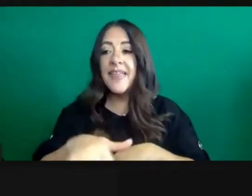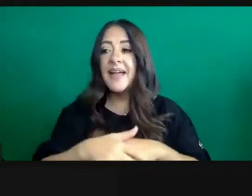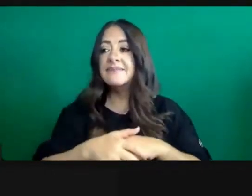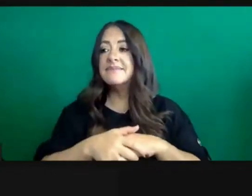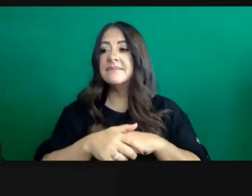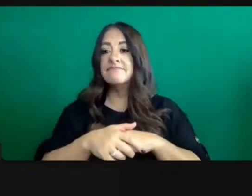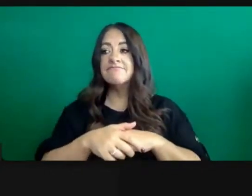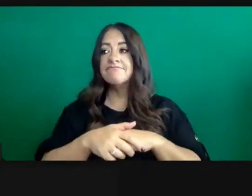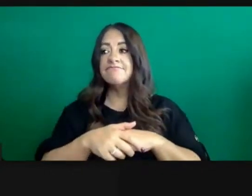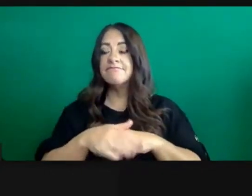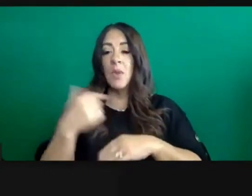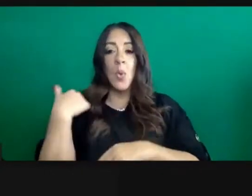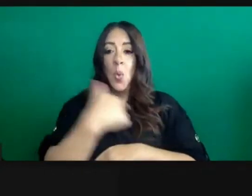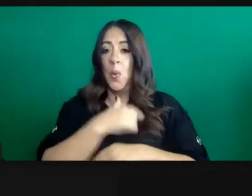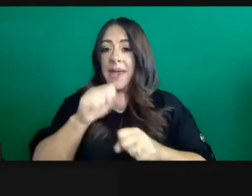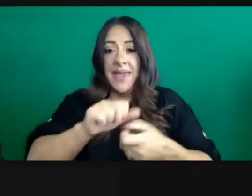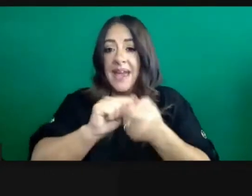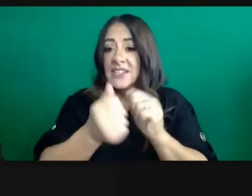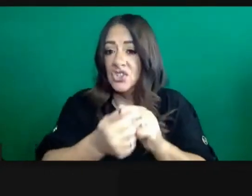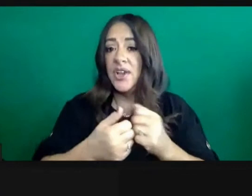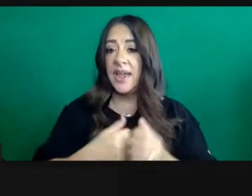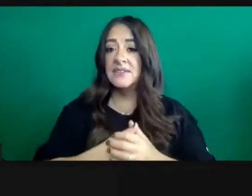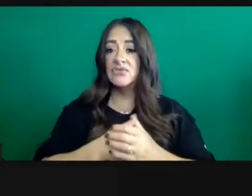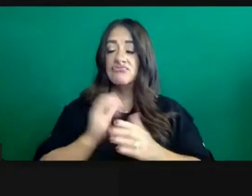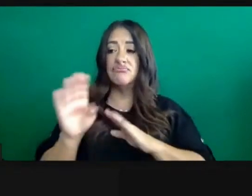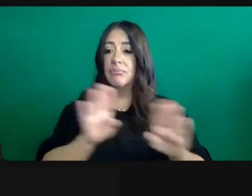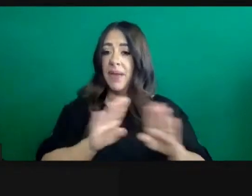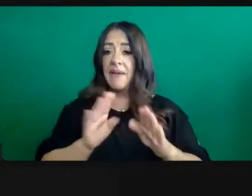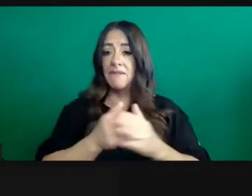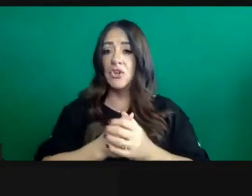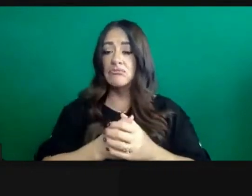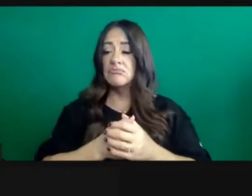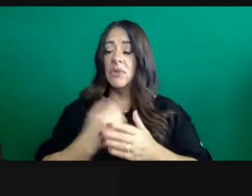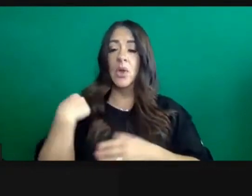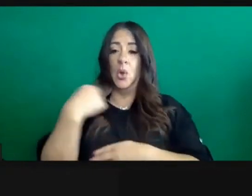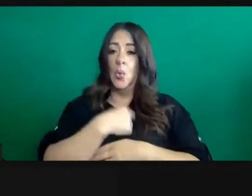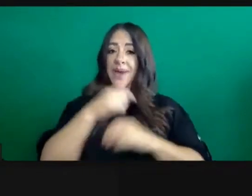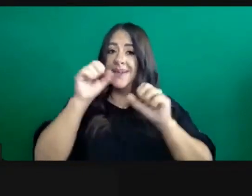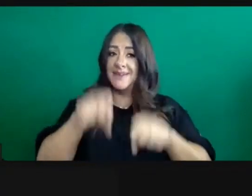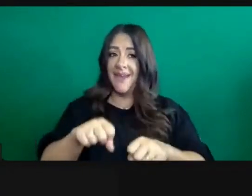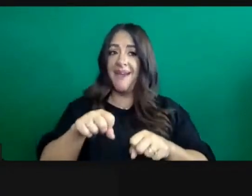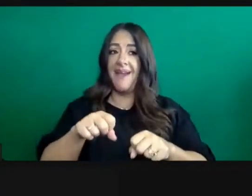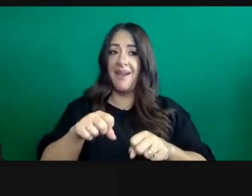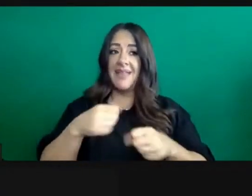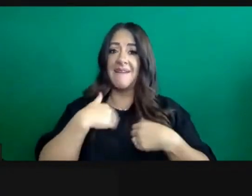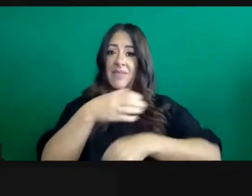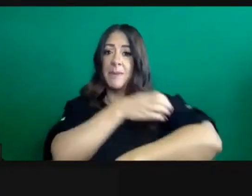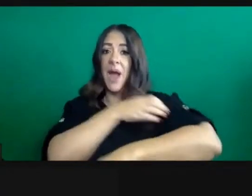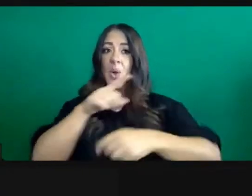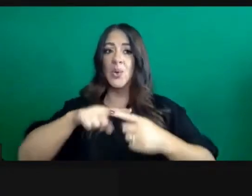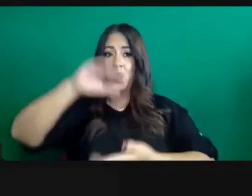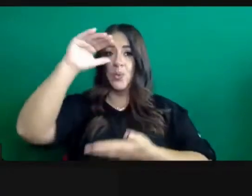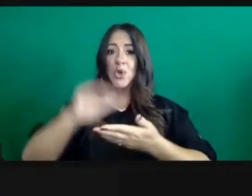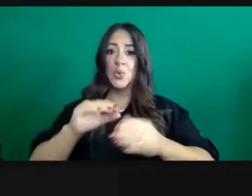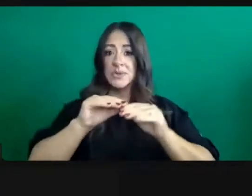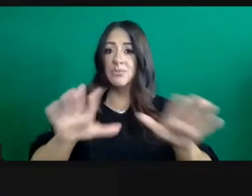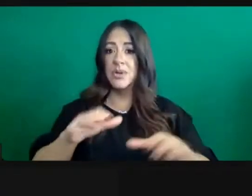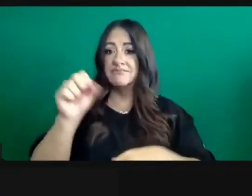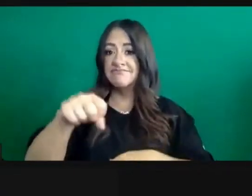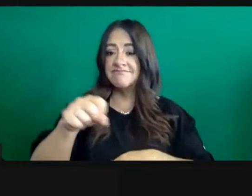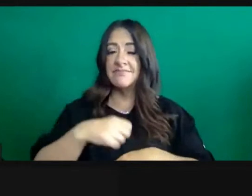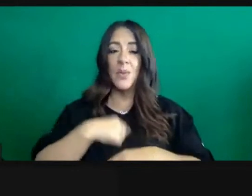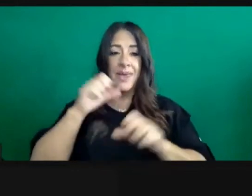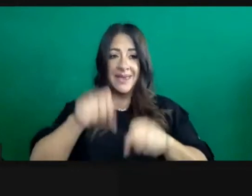change this. We can make decisions to bend that curve faster, farther, and help our hospital